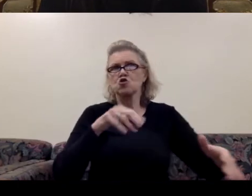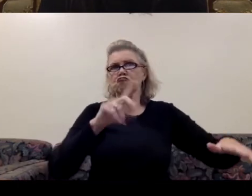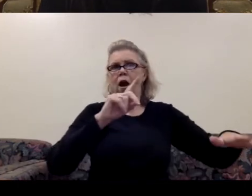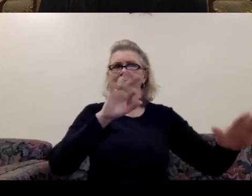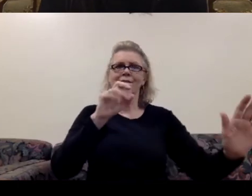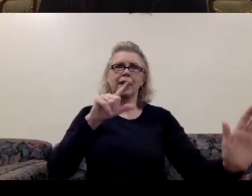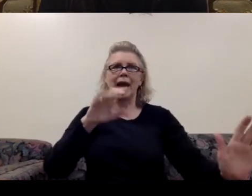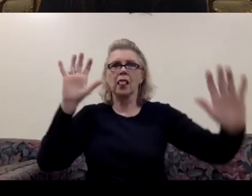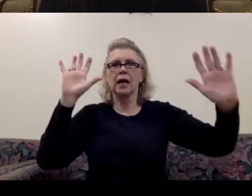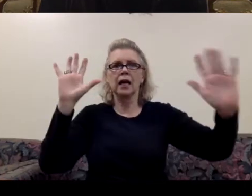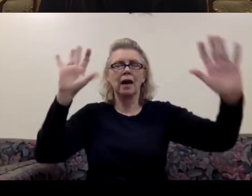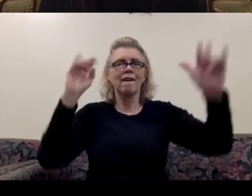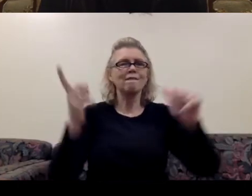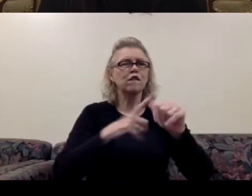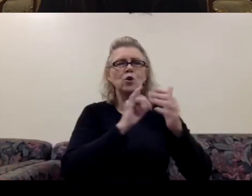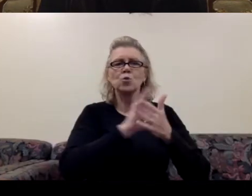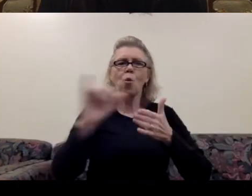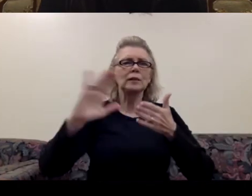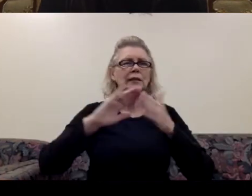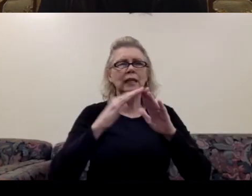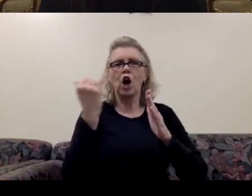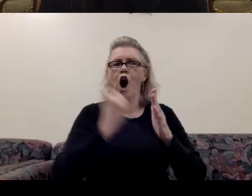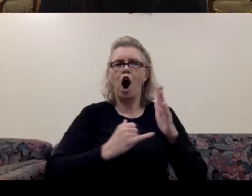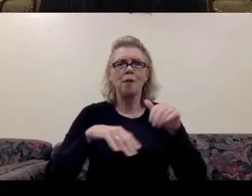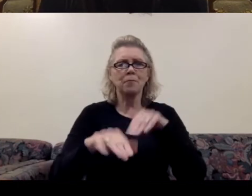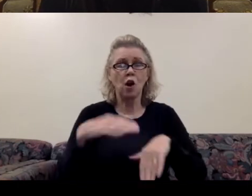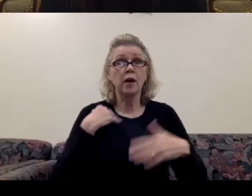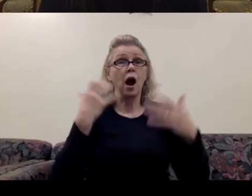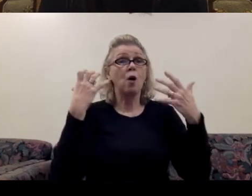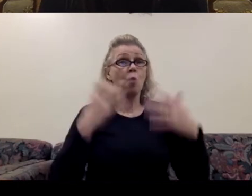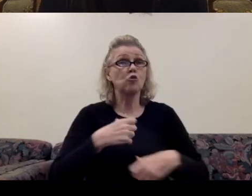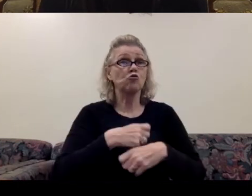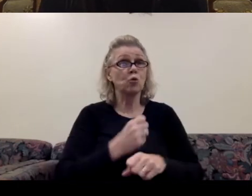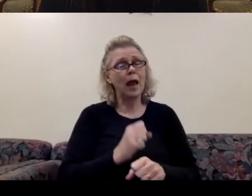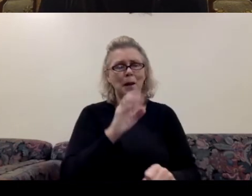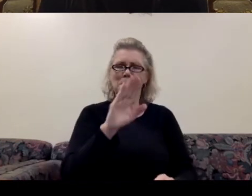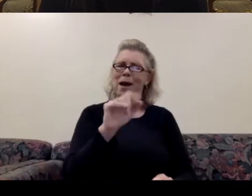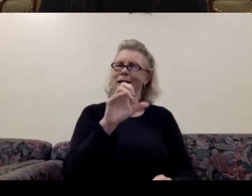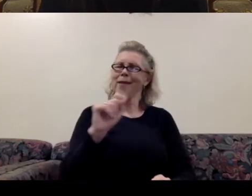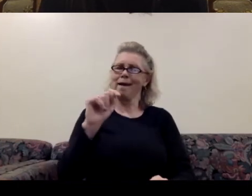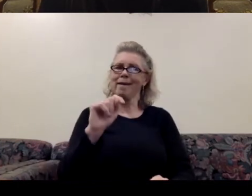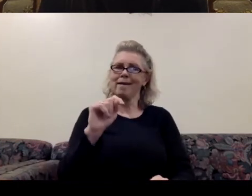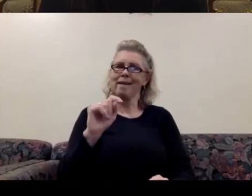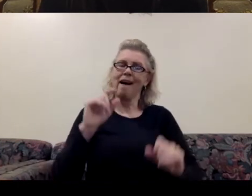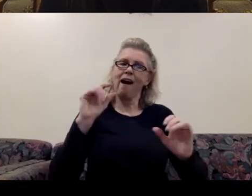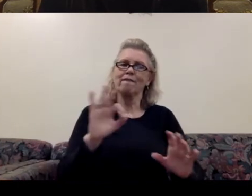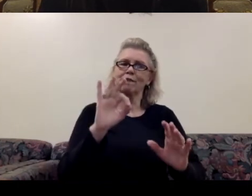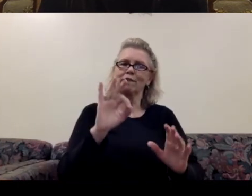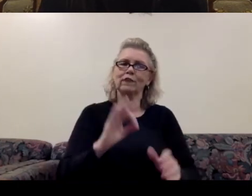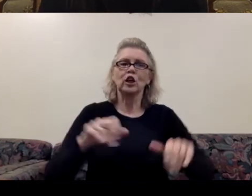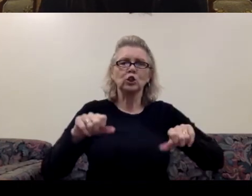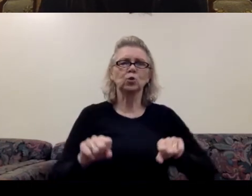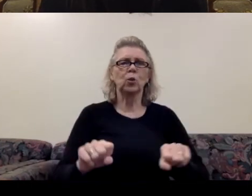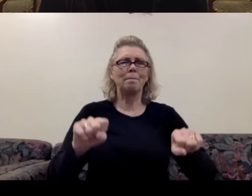York city art parade. And I want to create a ballet, uh, of a ballet of sweepers